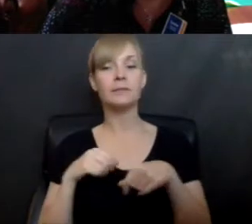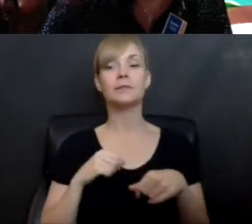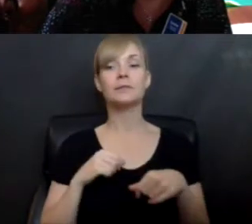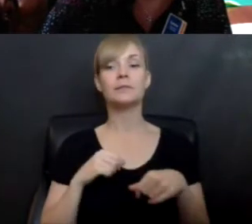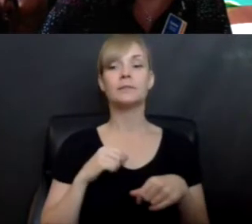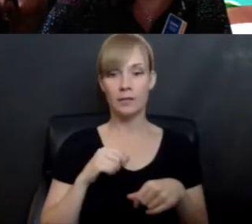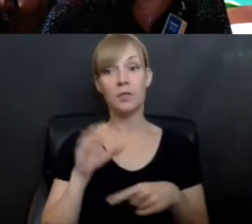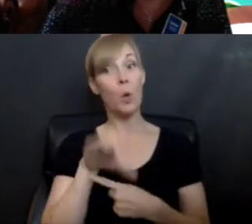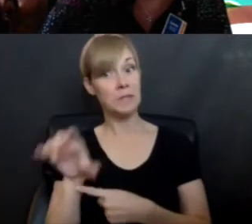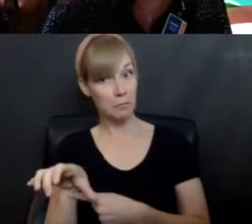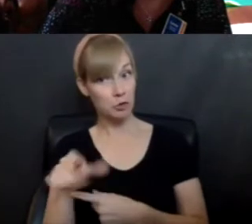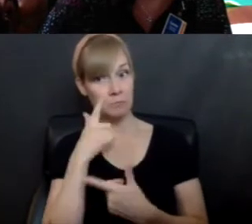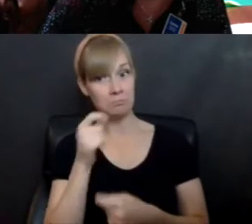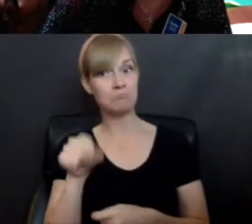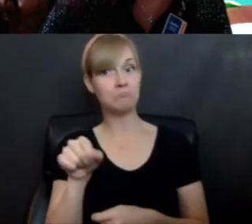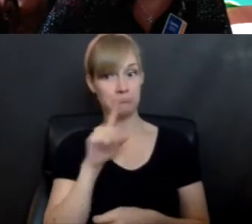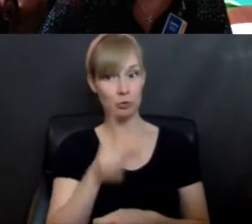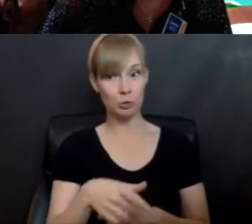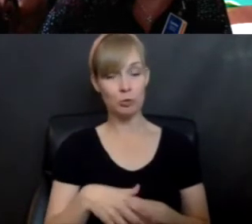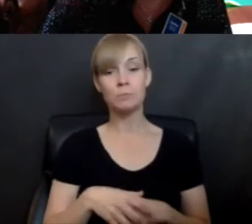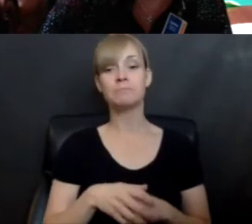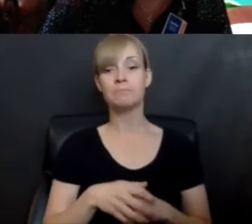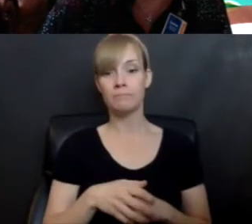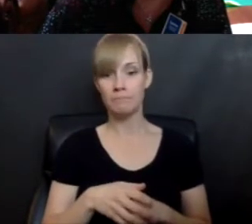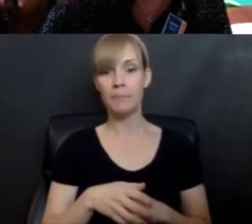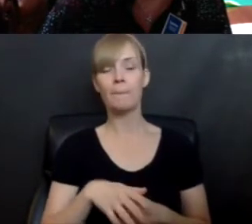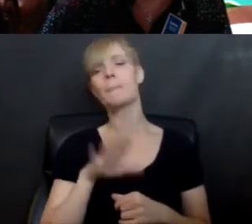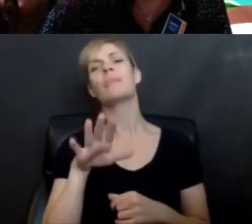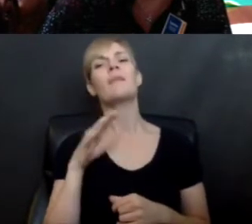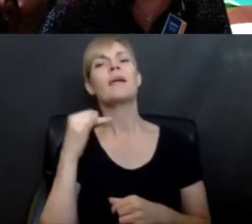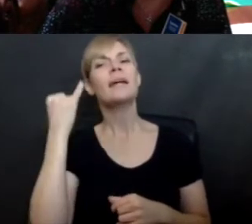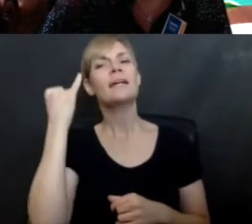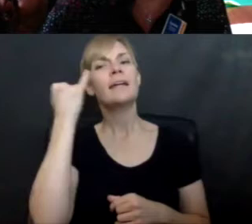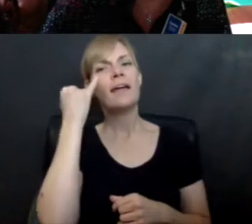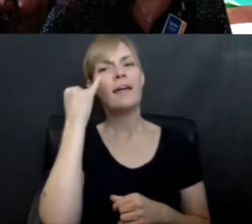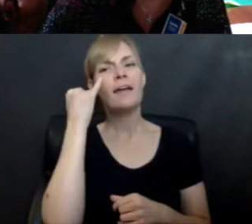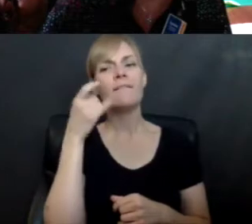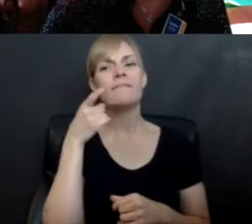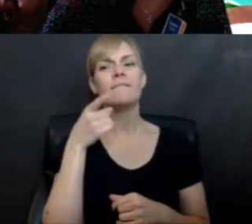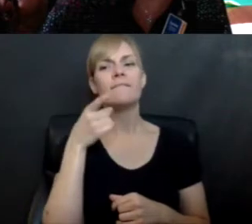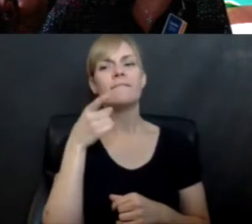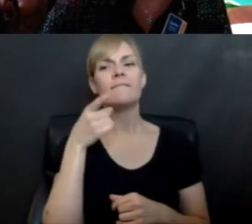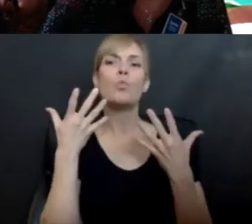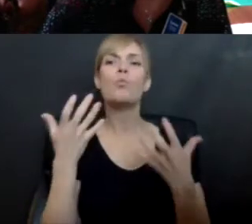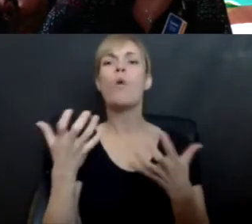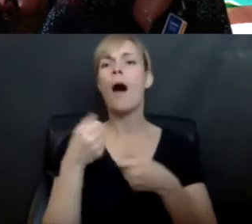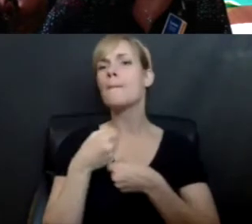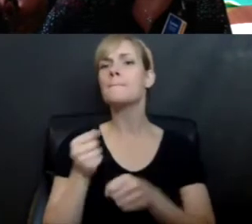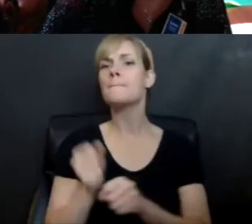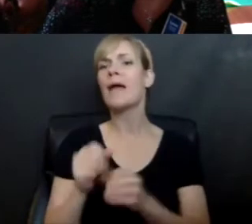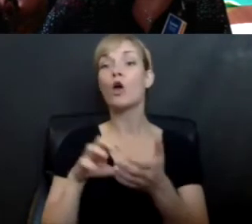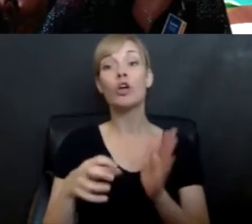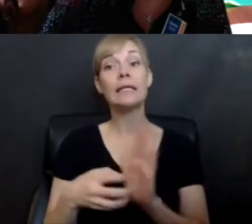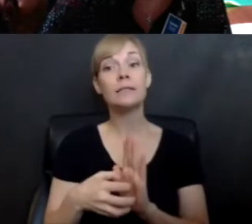Closed captions. Awesome. What would you read if you wanted to make a batch of cookies that you didn't know how to make?